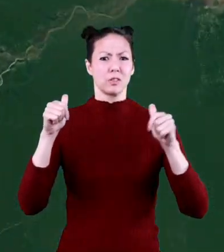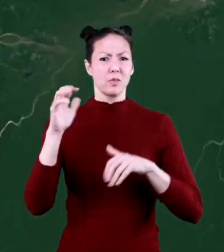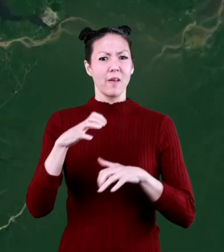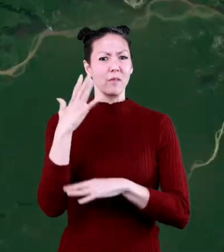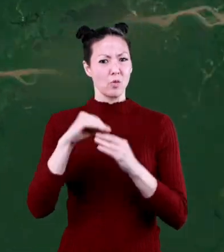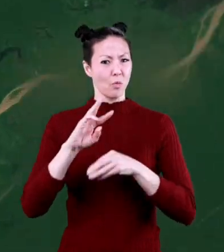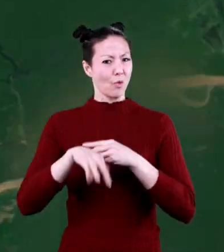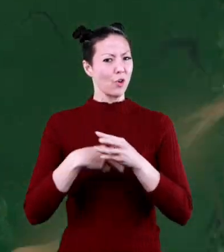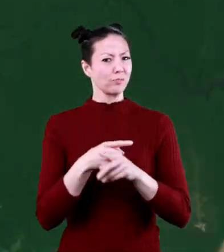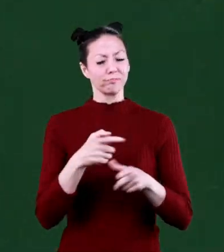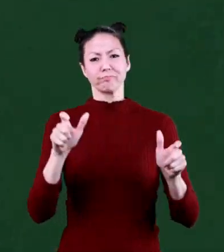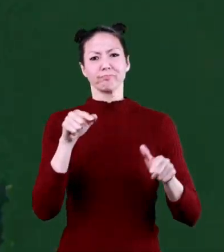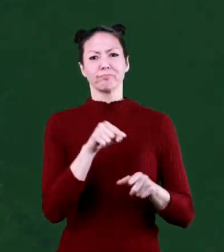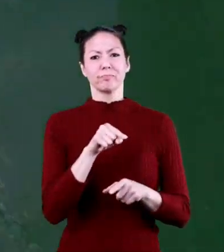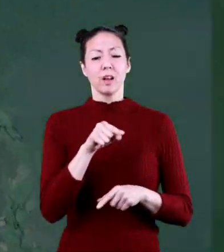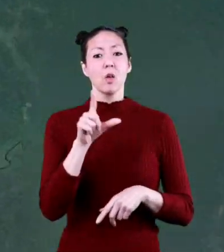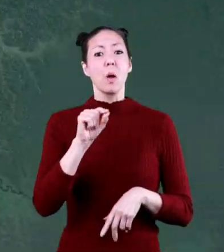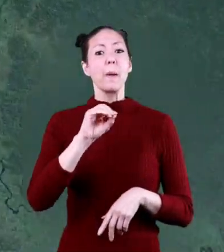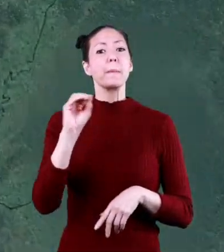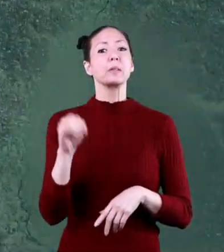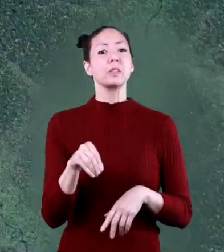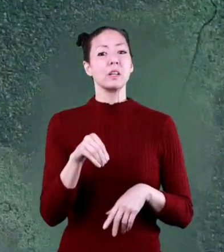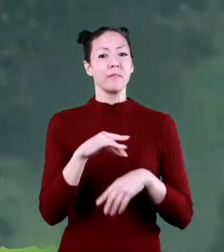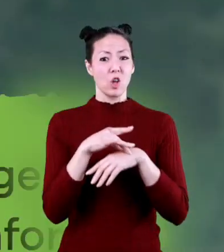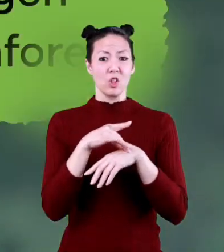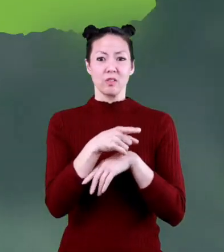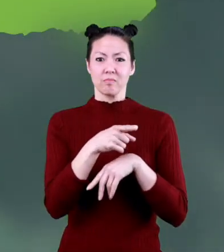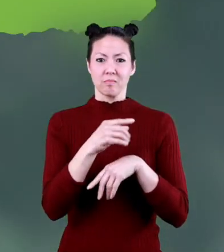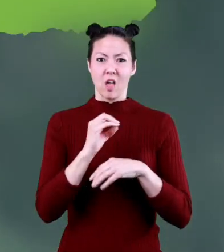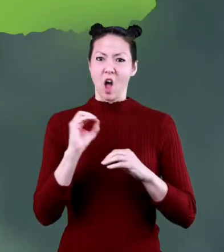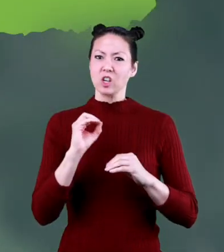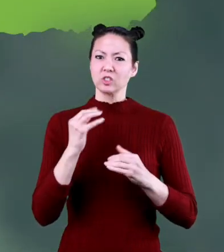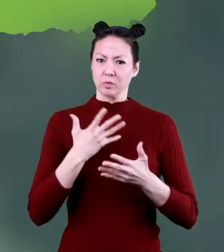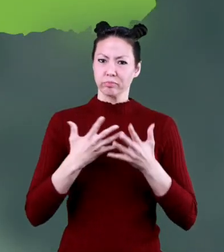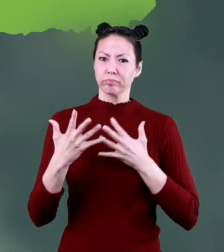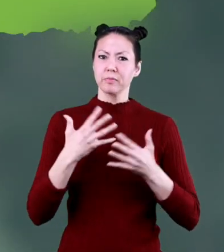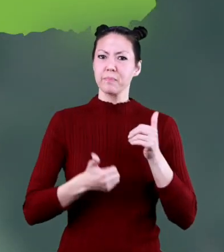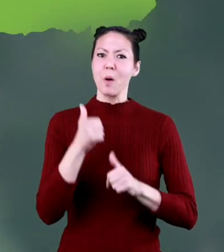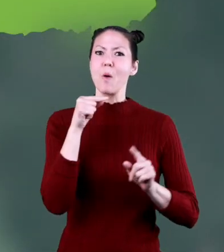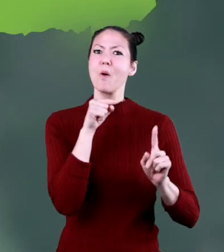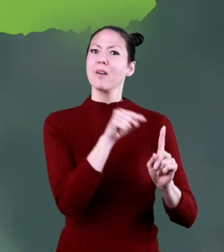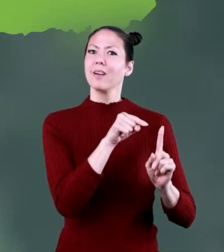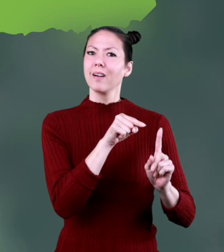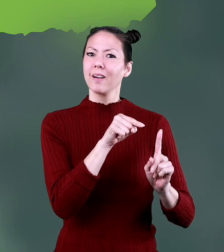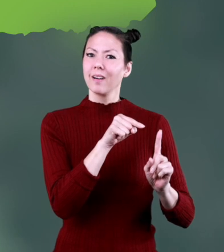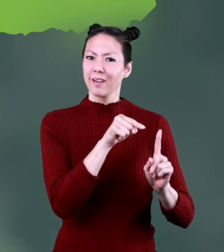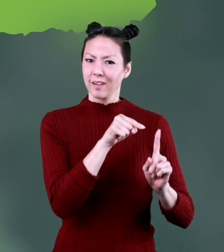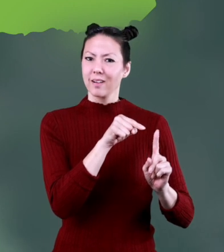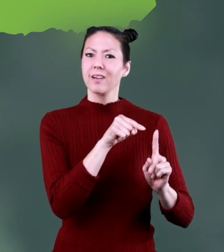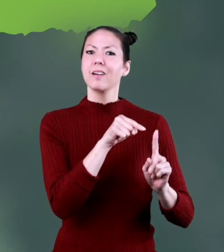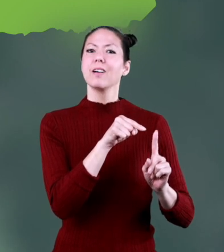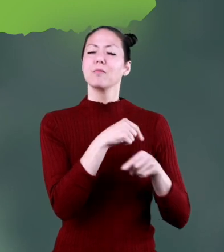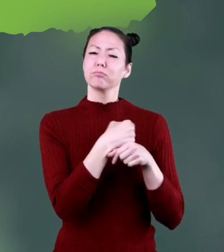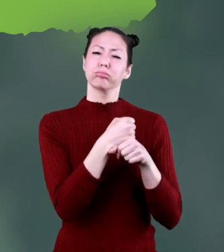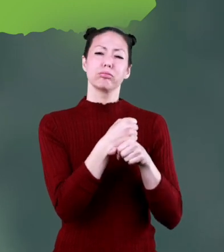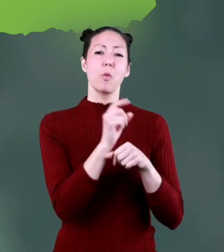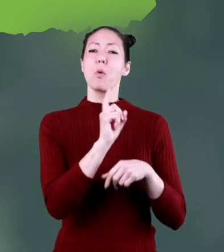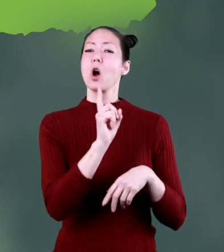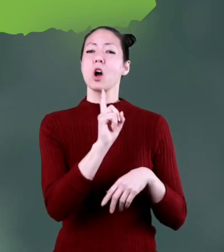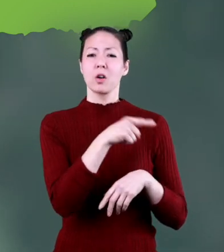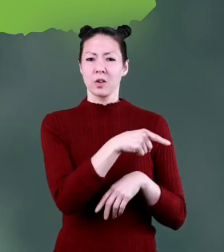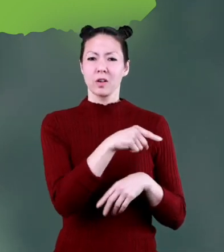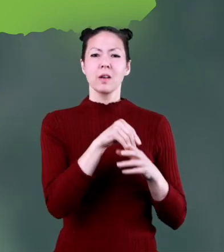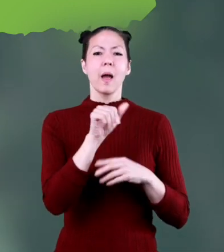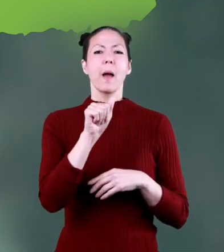largest rainforest. Fun fact! Over 20% of the Earth's oxygen is